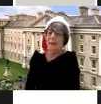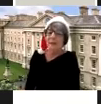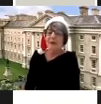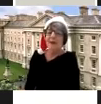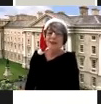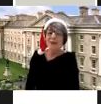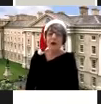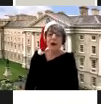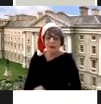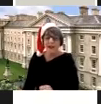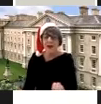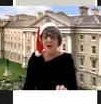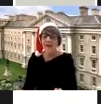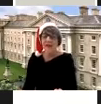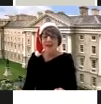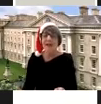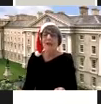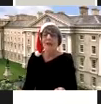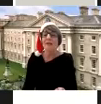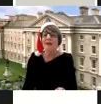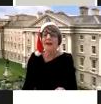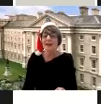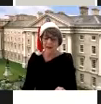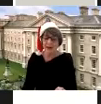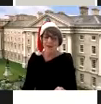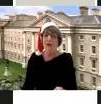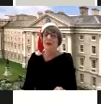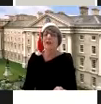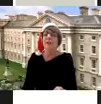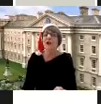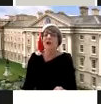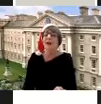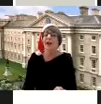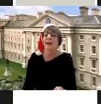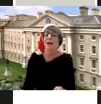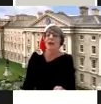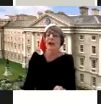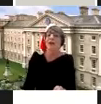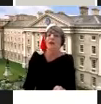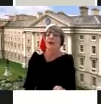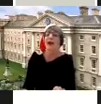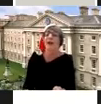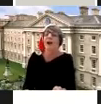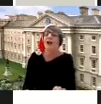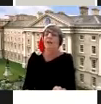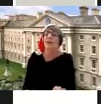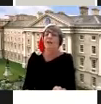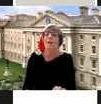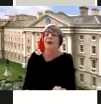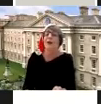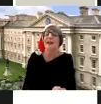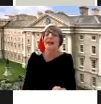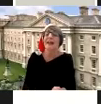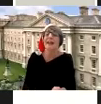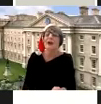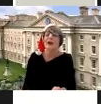so that's all i really want to say and that's our website and i'm going to stop sharing and i'm going to hand over now to professor